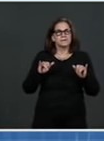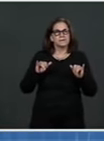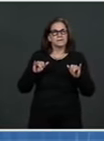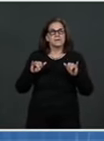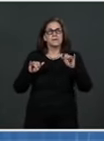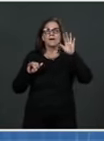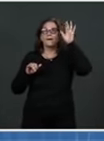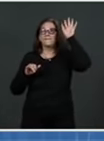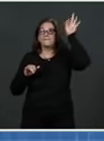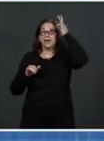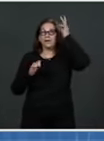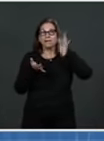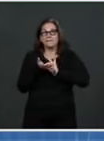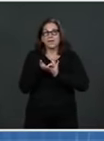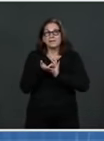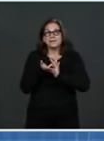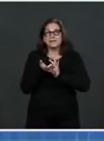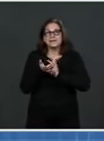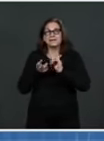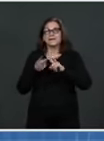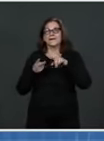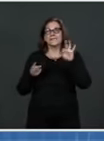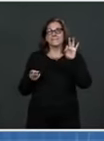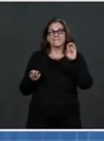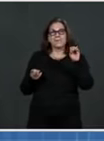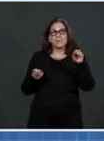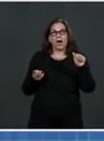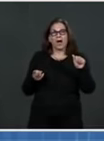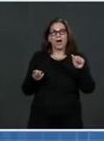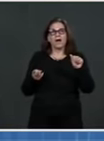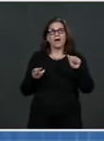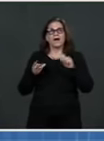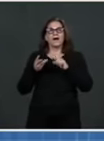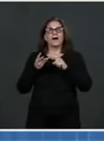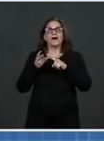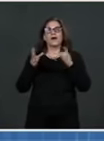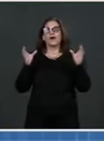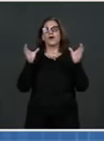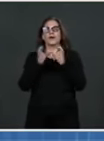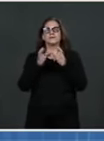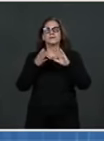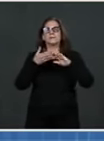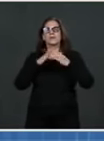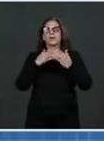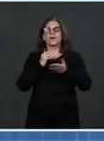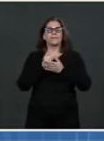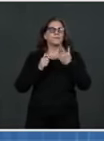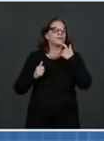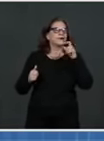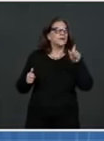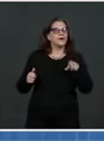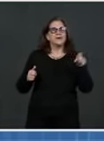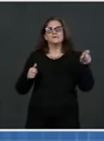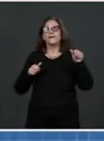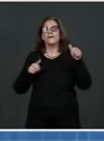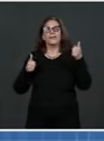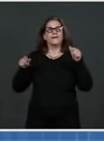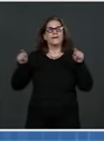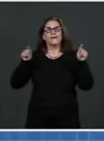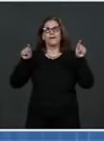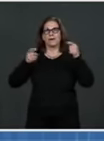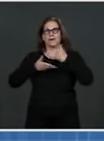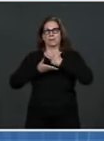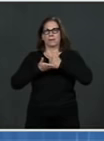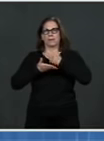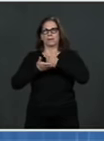mobile clinics, and through HRSA's community health center program. These efforts are rapidly advancing our goal to getting 200 million